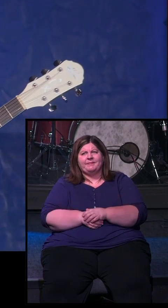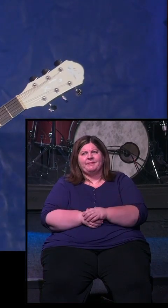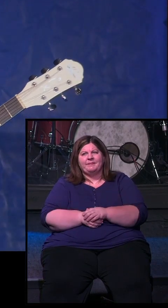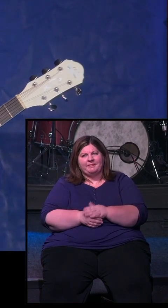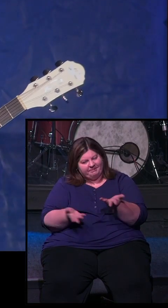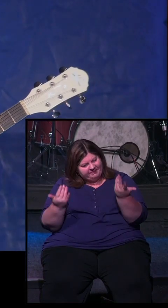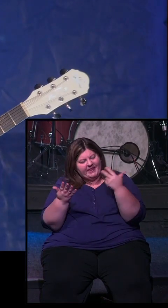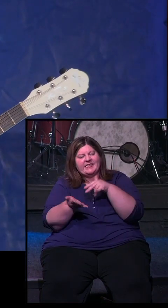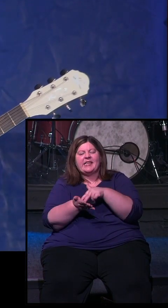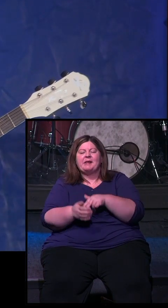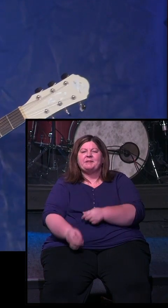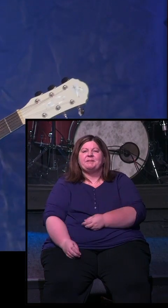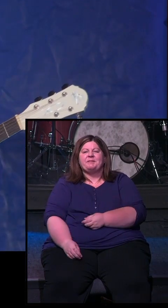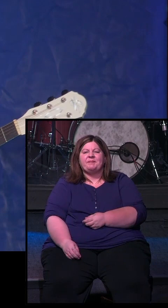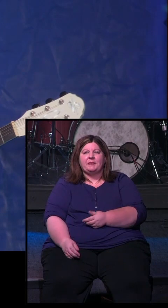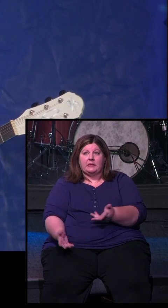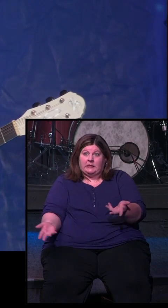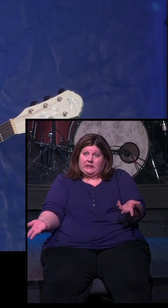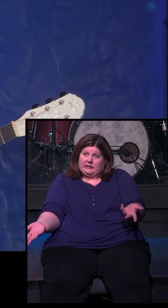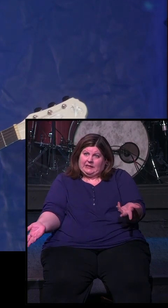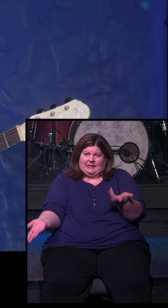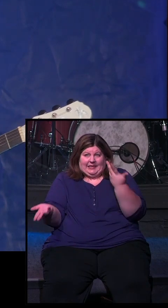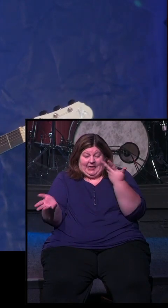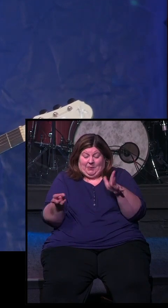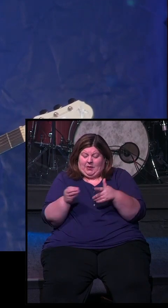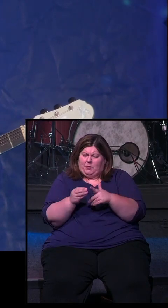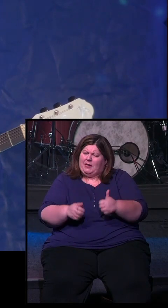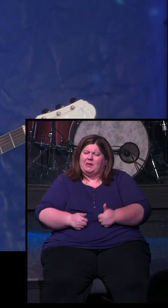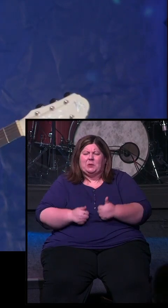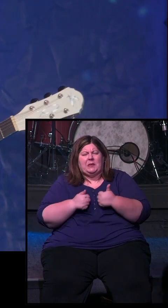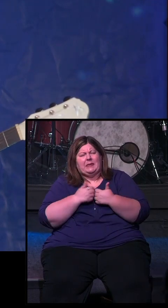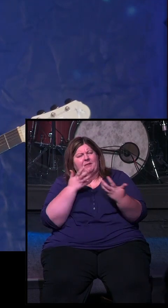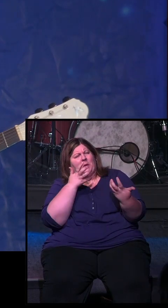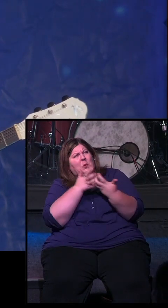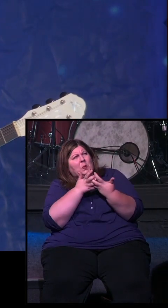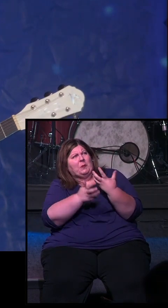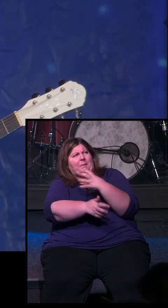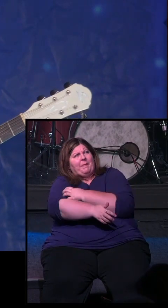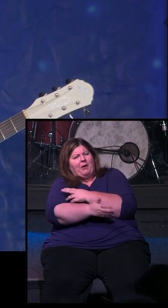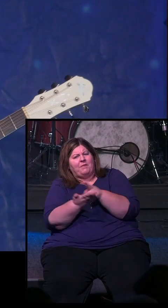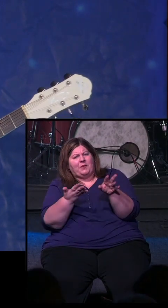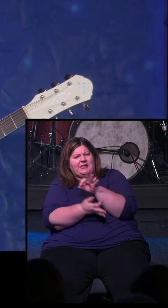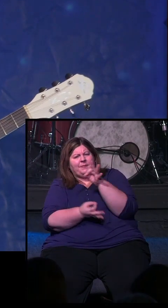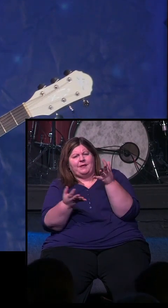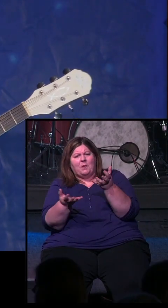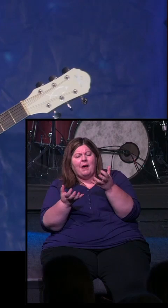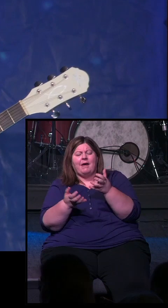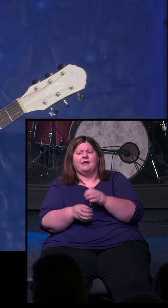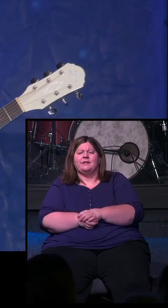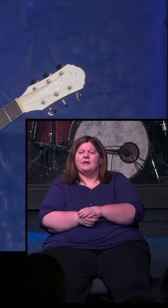Let's stand. And I don't know about you, but I want to live in the power of the Holy Spirit, and I want to hear